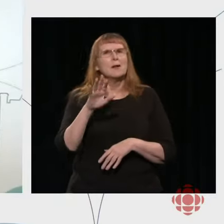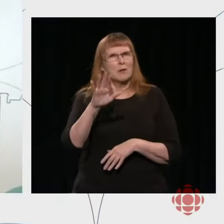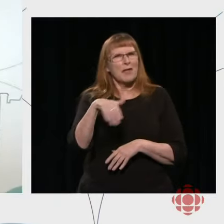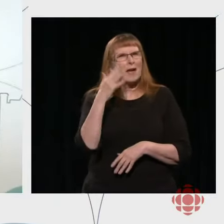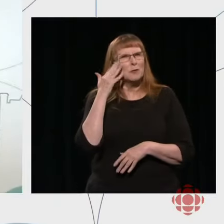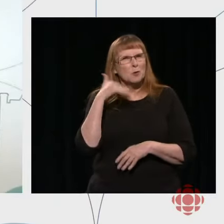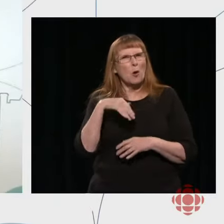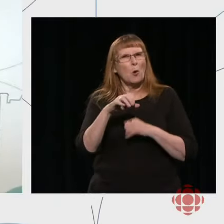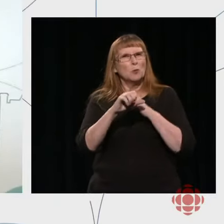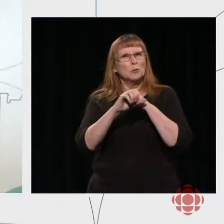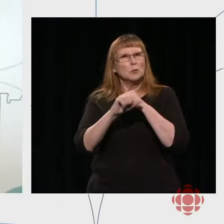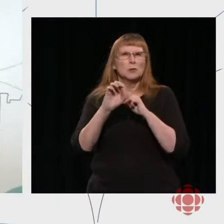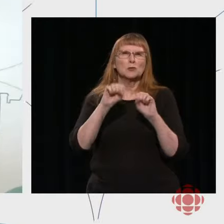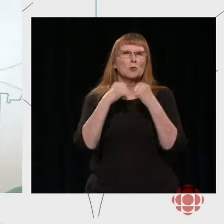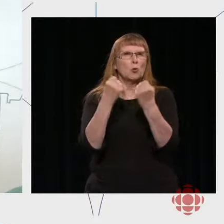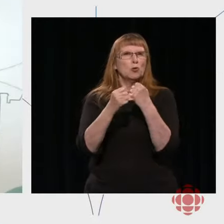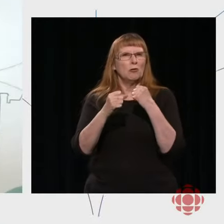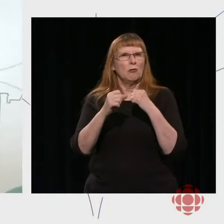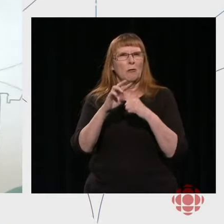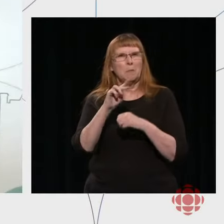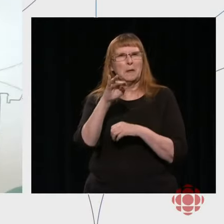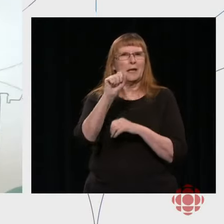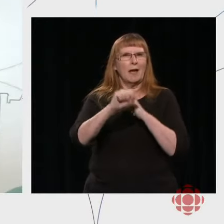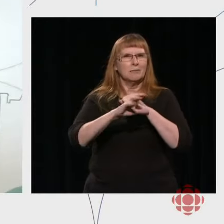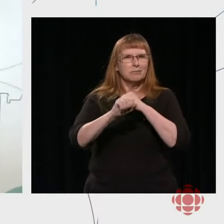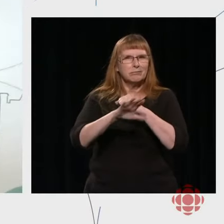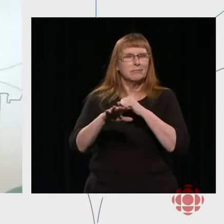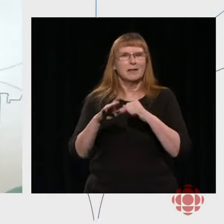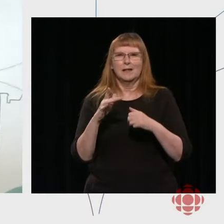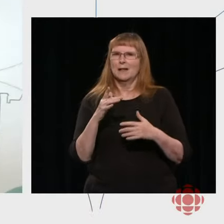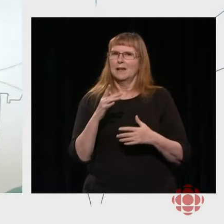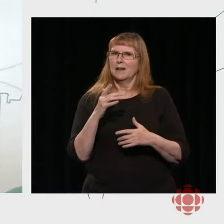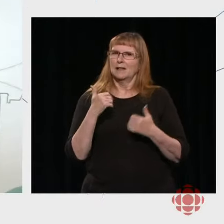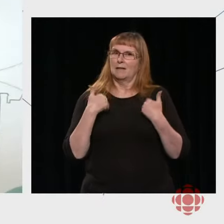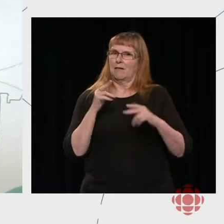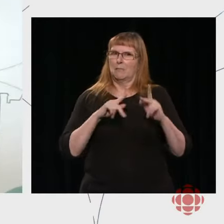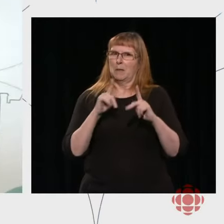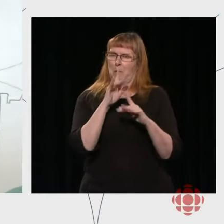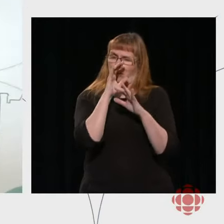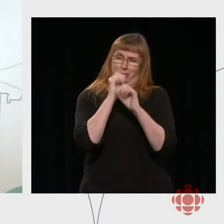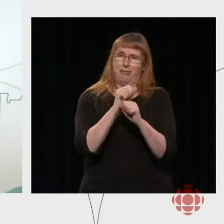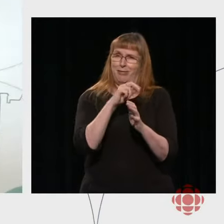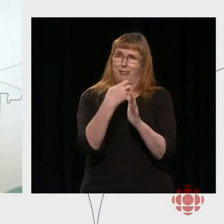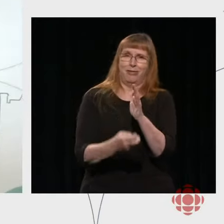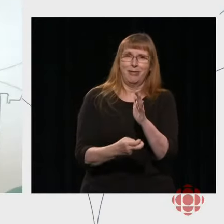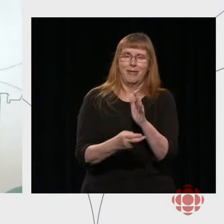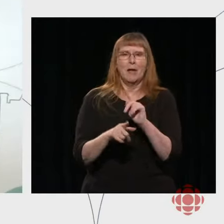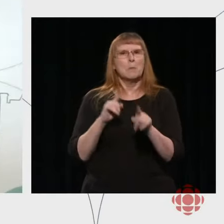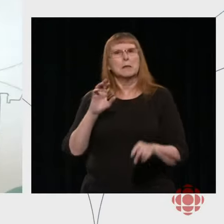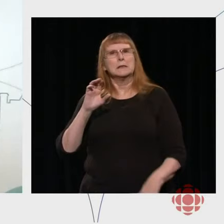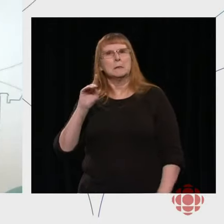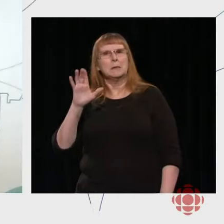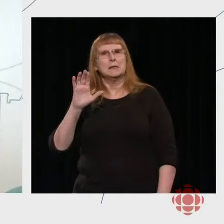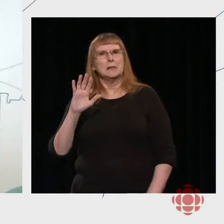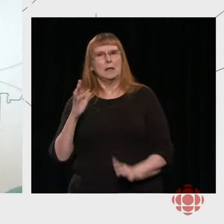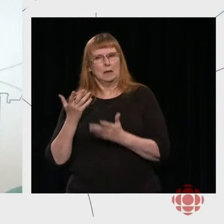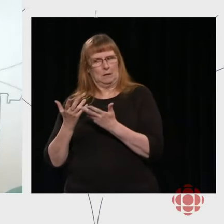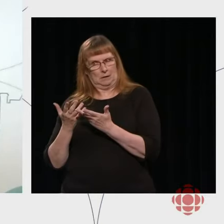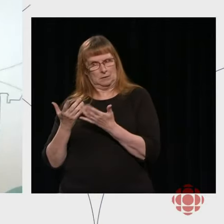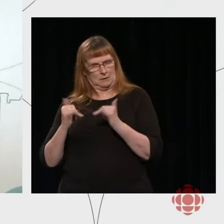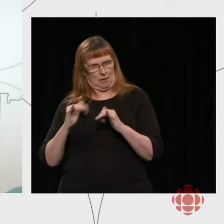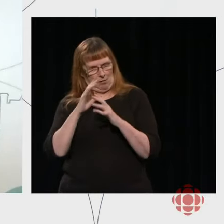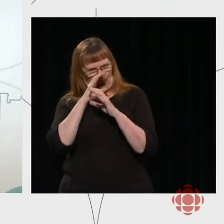It's a question about Michel. Michel, do you want to take this question just for a few minutes? And then what I'll do is I'll turn it over to Barb